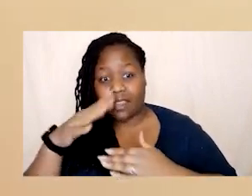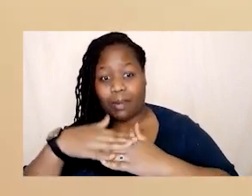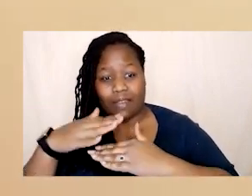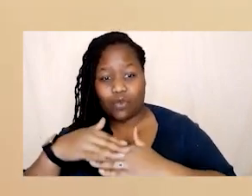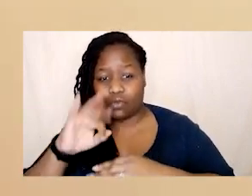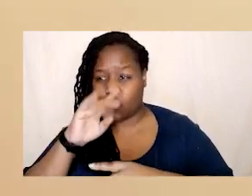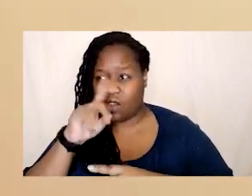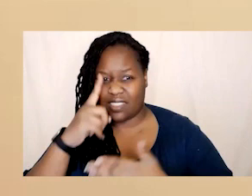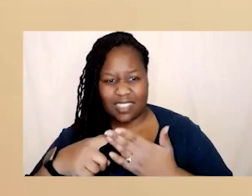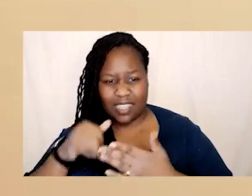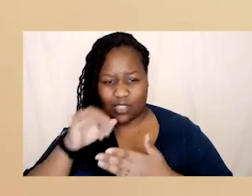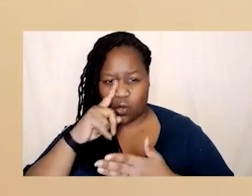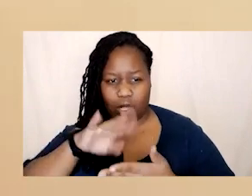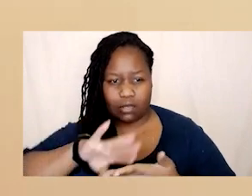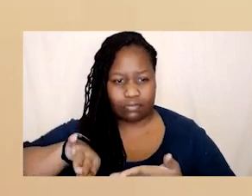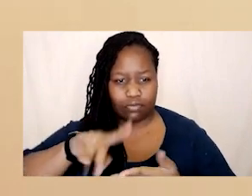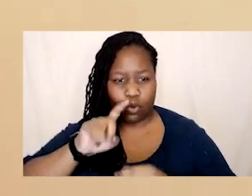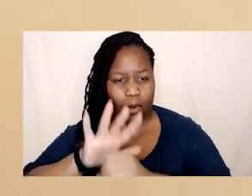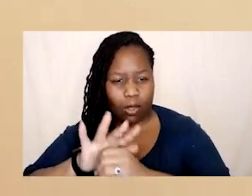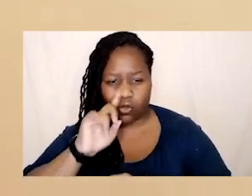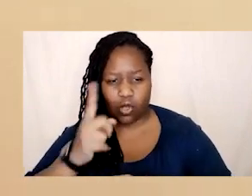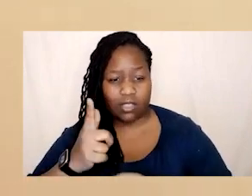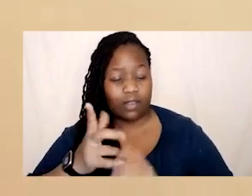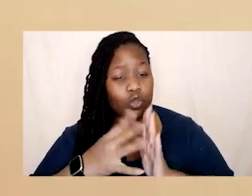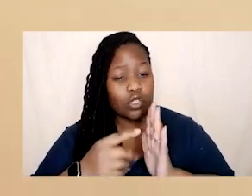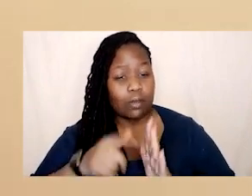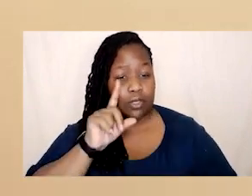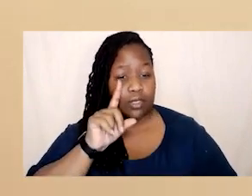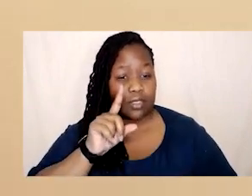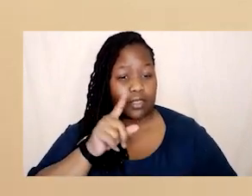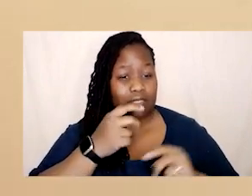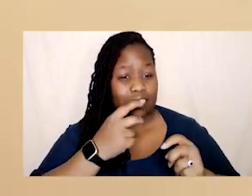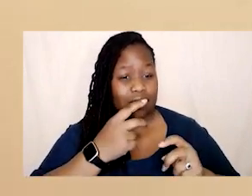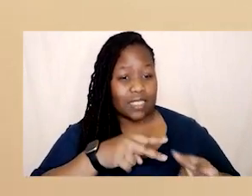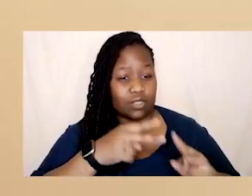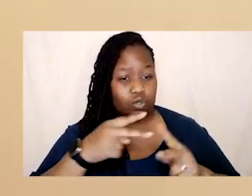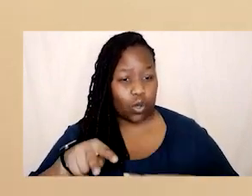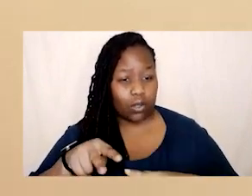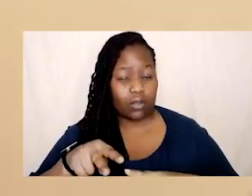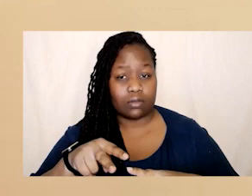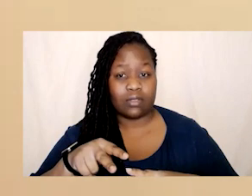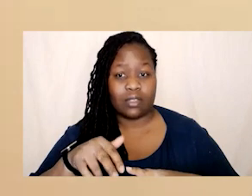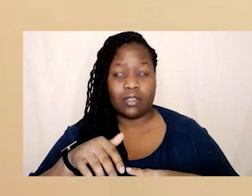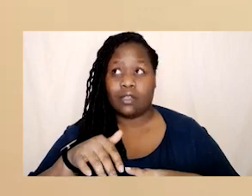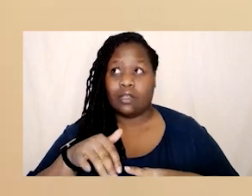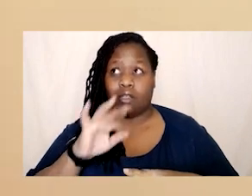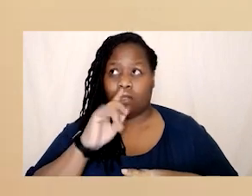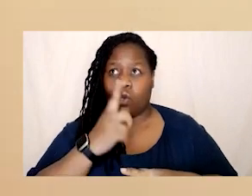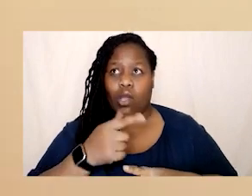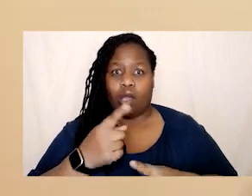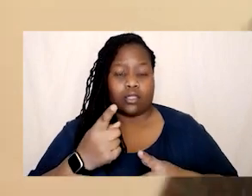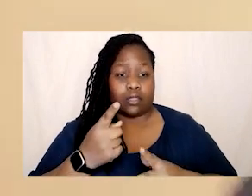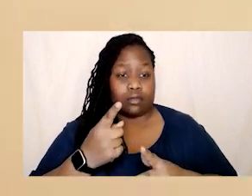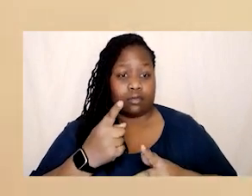what's going to come your way i mean if you look at tiktok your tiktok profile and when you go on tiktok it doesn't even get sent to set to your who you follow